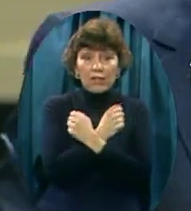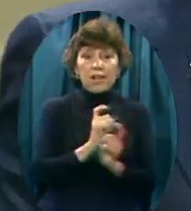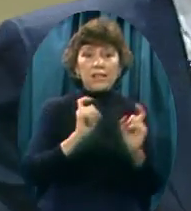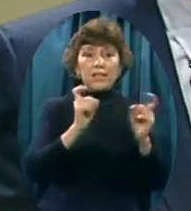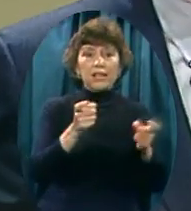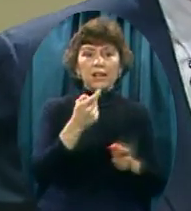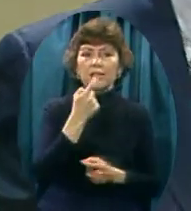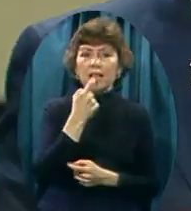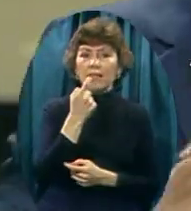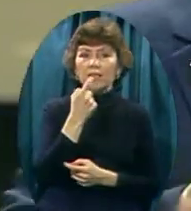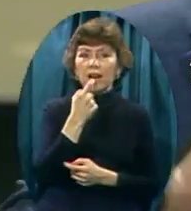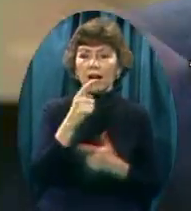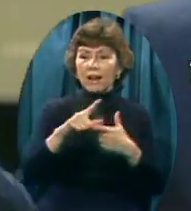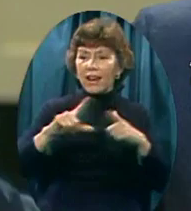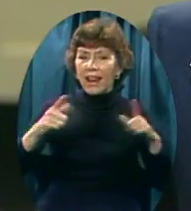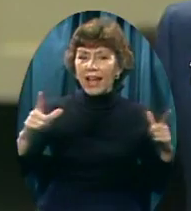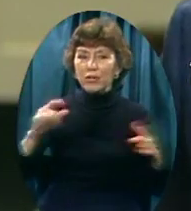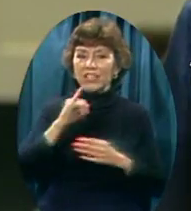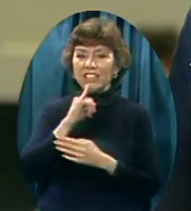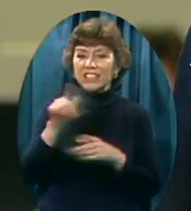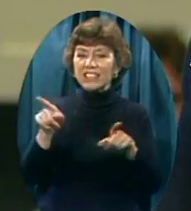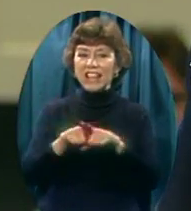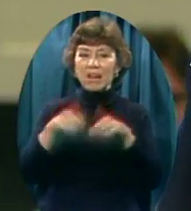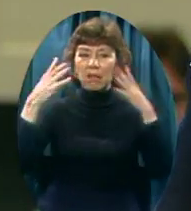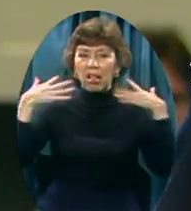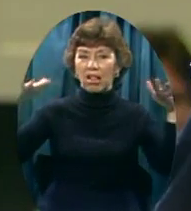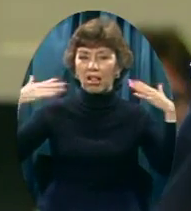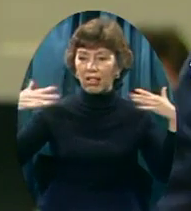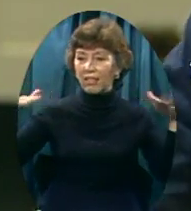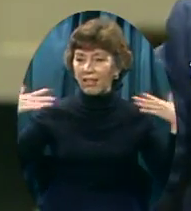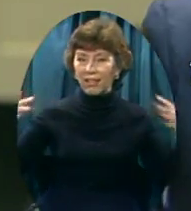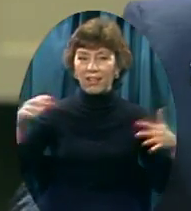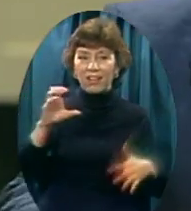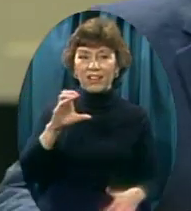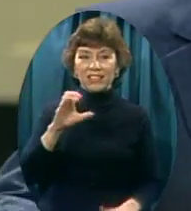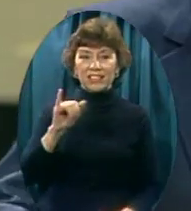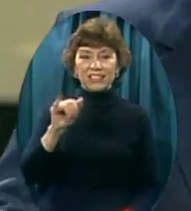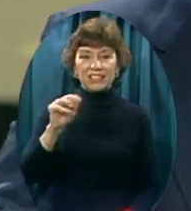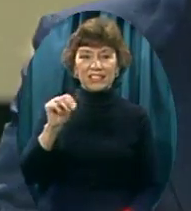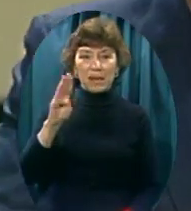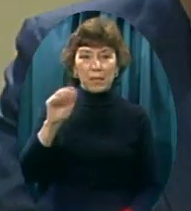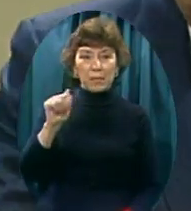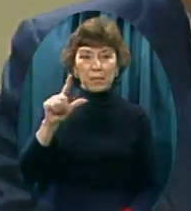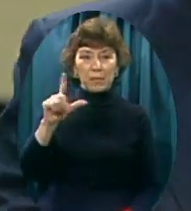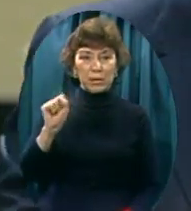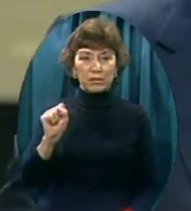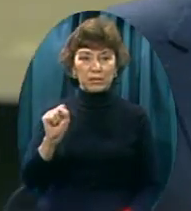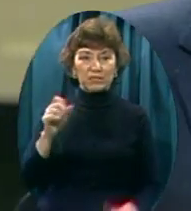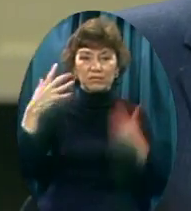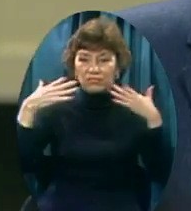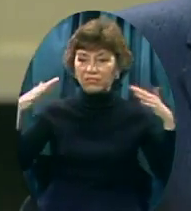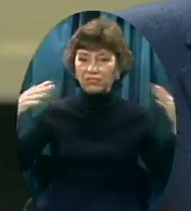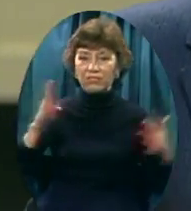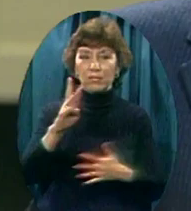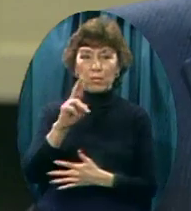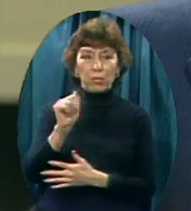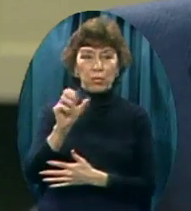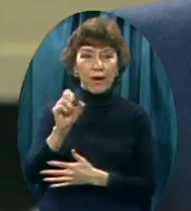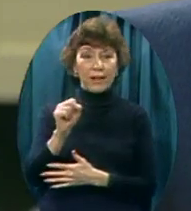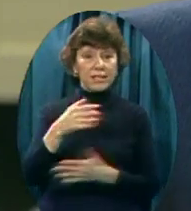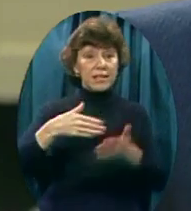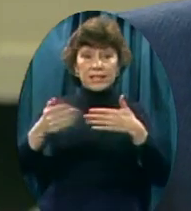noisy brass And as tinkling cymbal It doesn't matter How eloquent you are And how many languages You can speak in